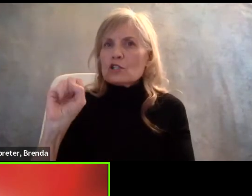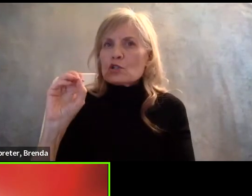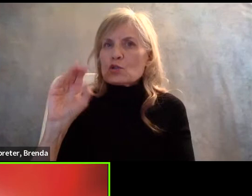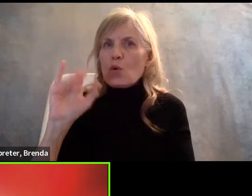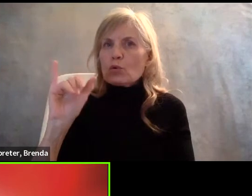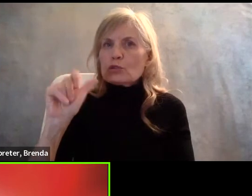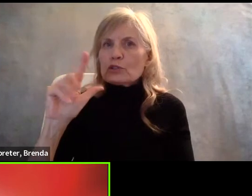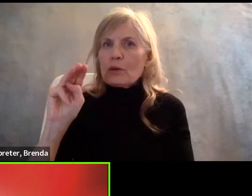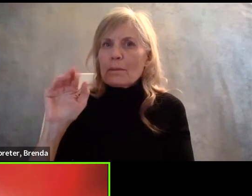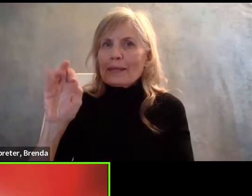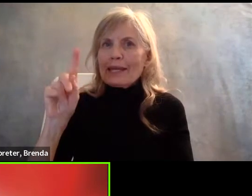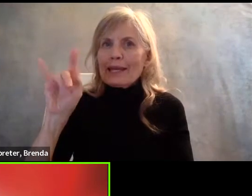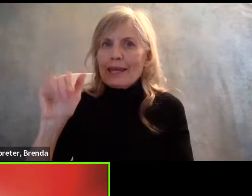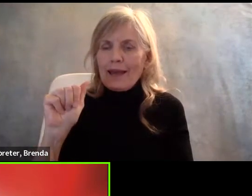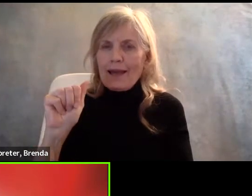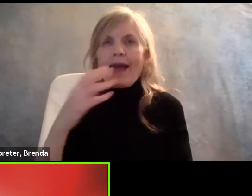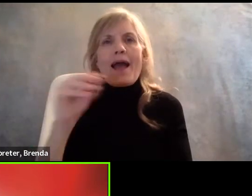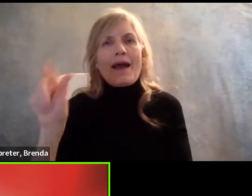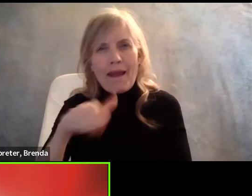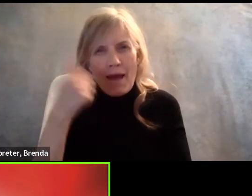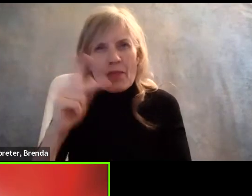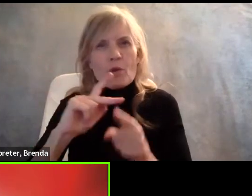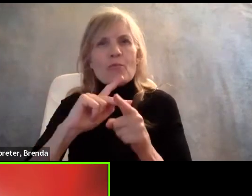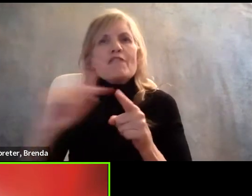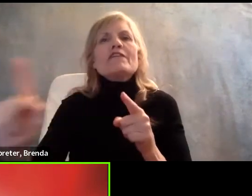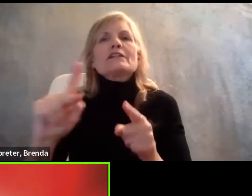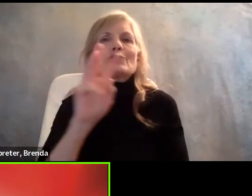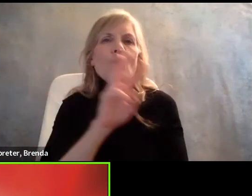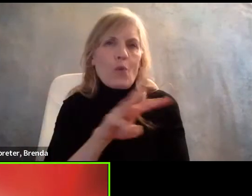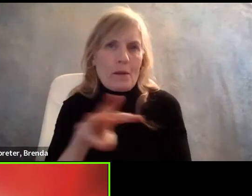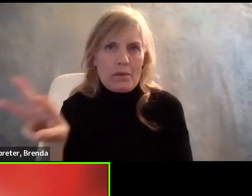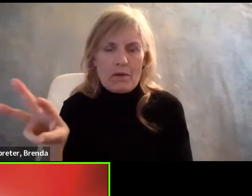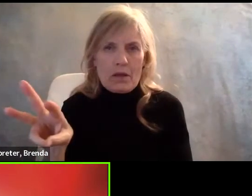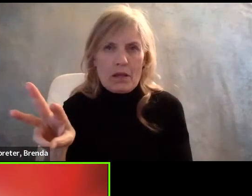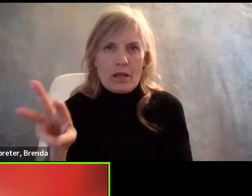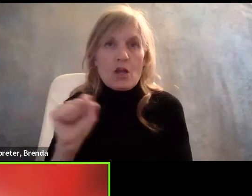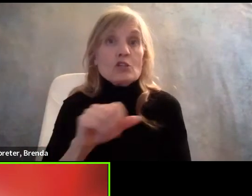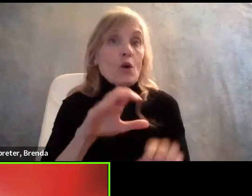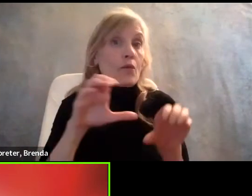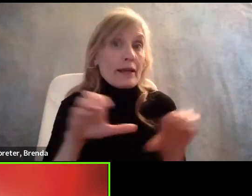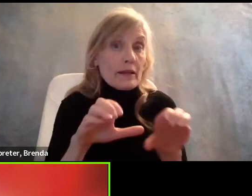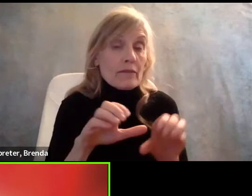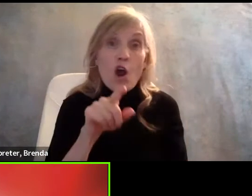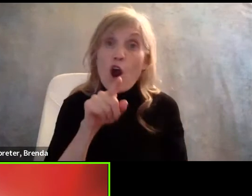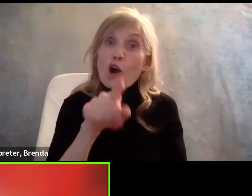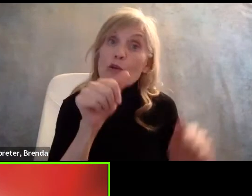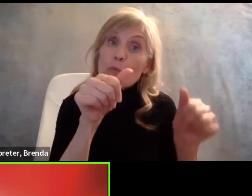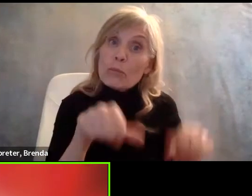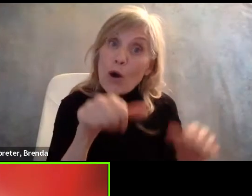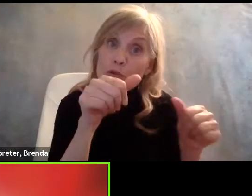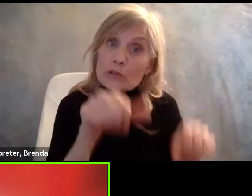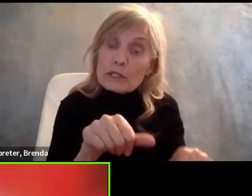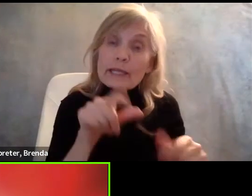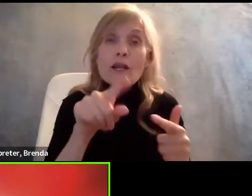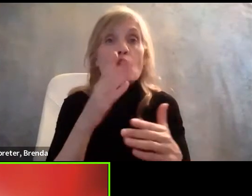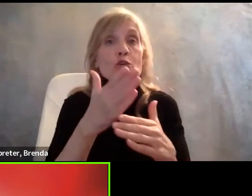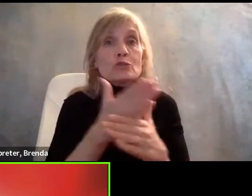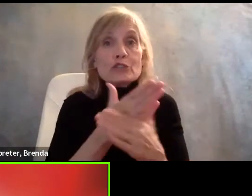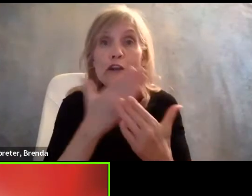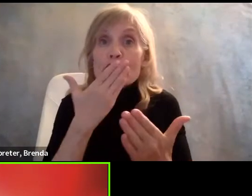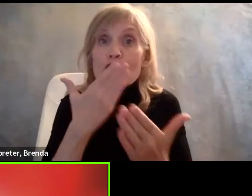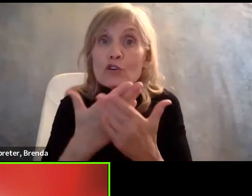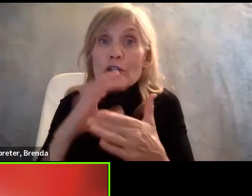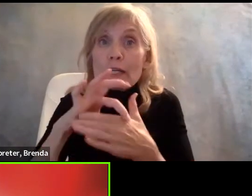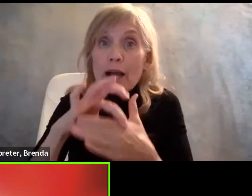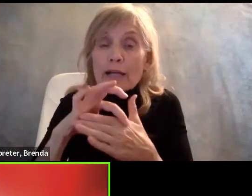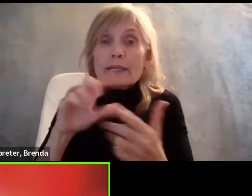professional forums. So there's, you know, the activity itself. Are you posting? Are you sharing relevant content? Do you belong to groups?